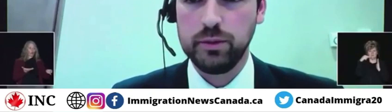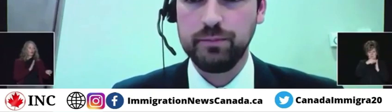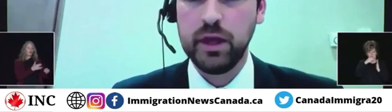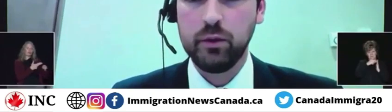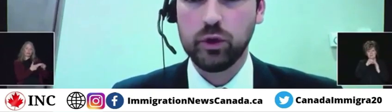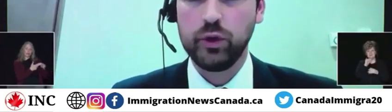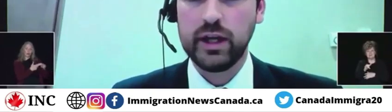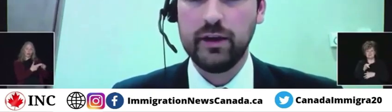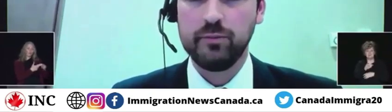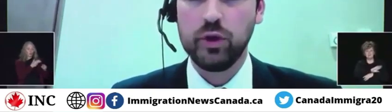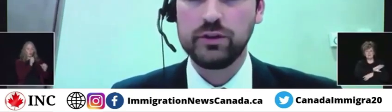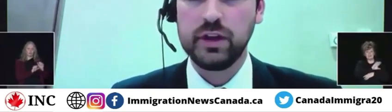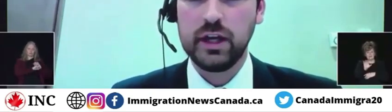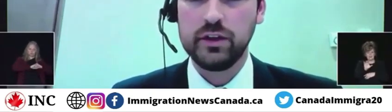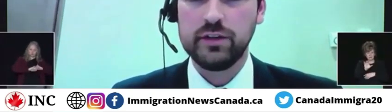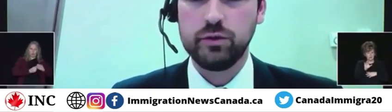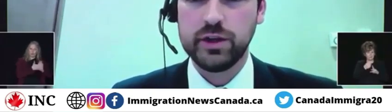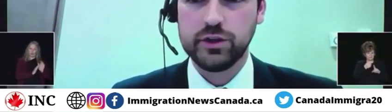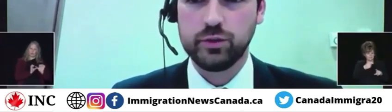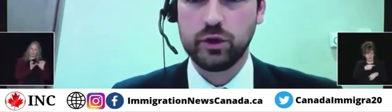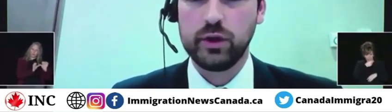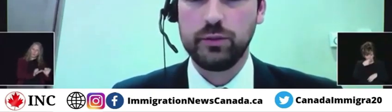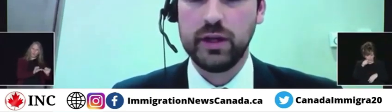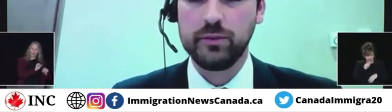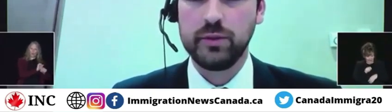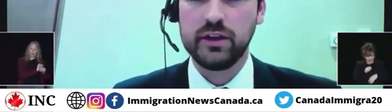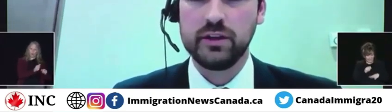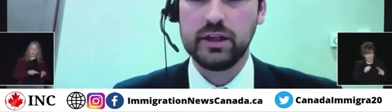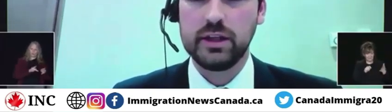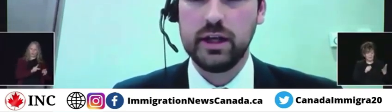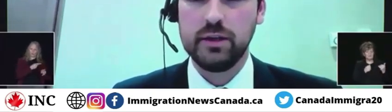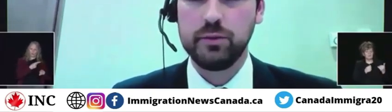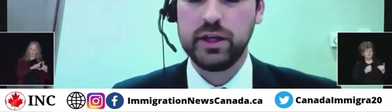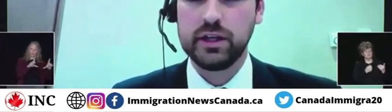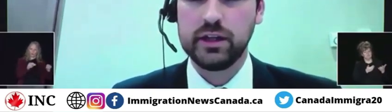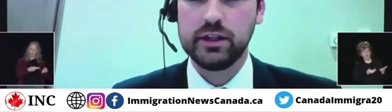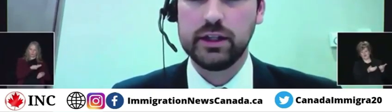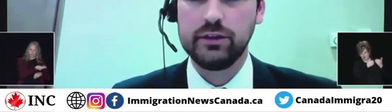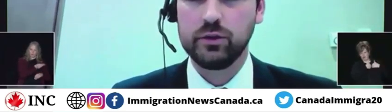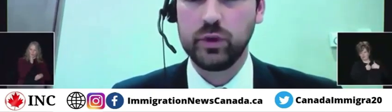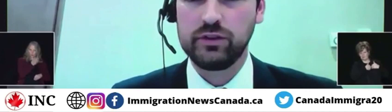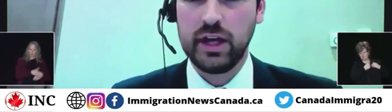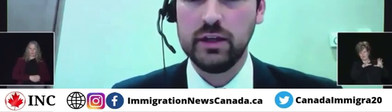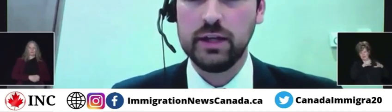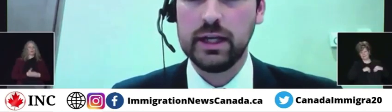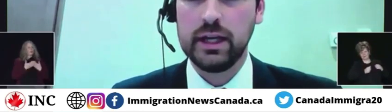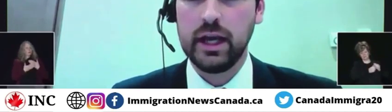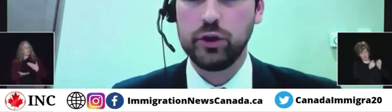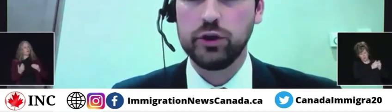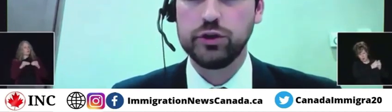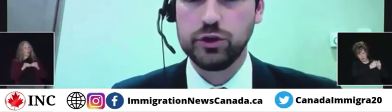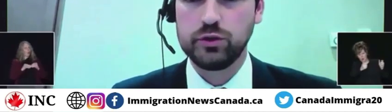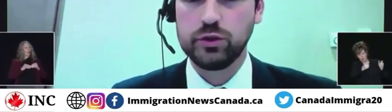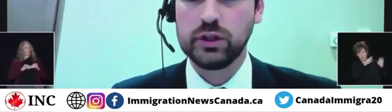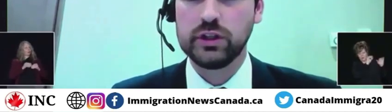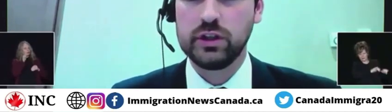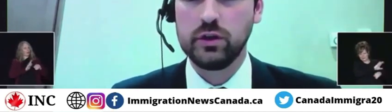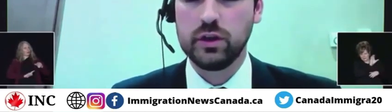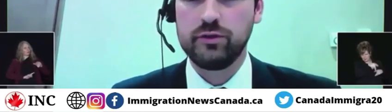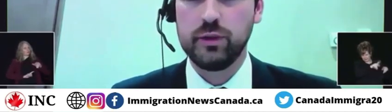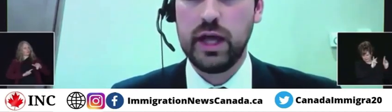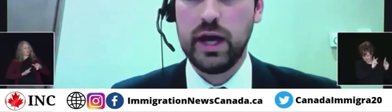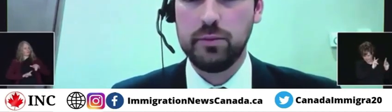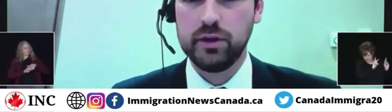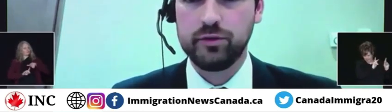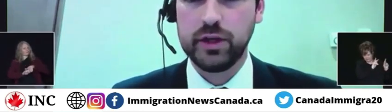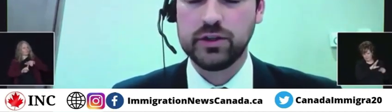a work permit. We're going to have more to say on the different measures we're going to be implementing in the days and weeks ahead, and I would urge you to continue